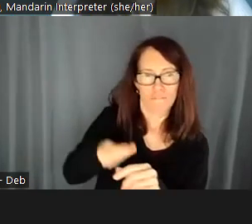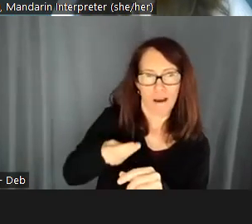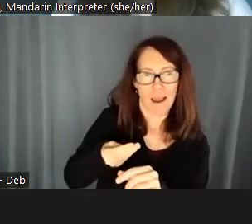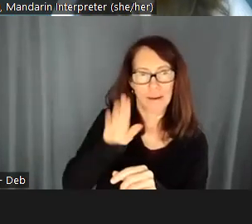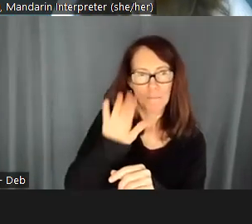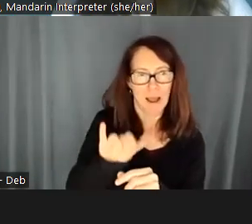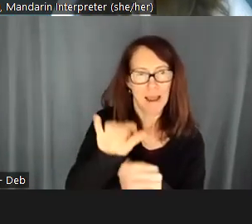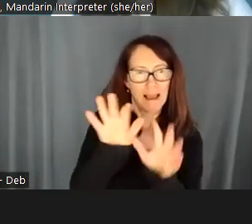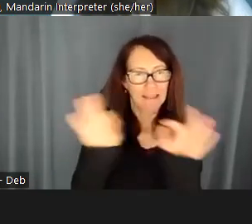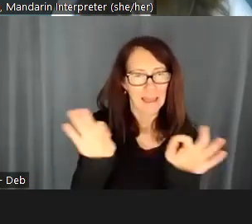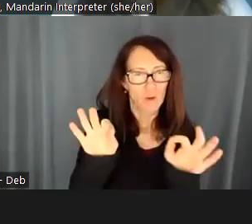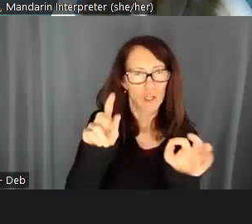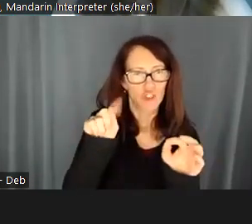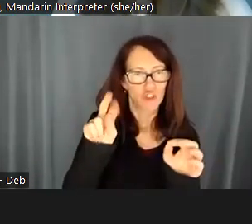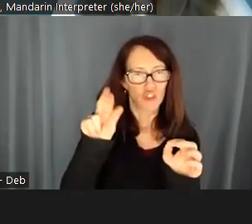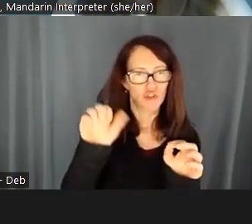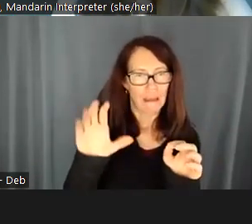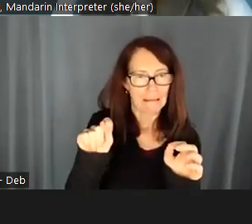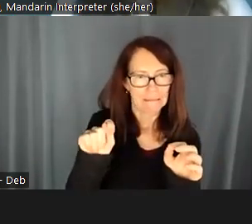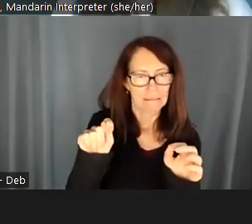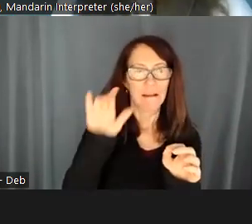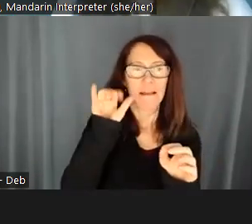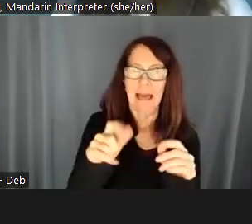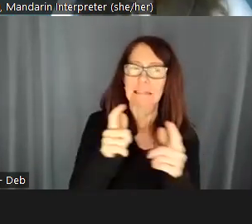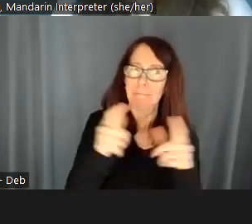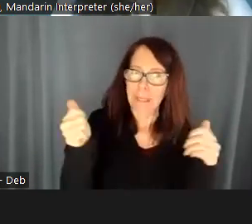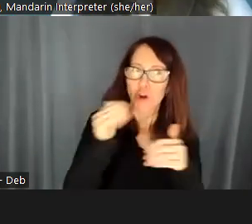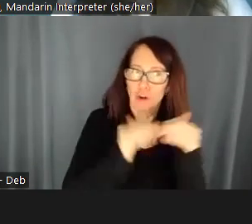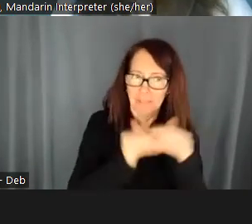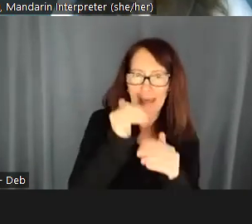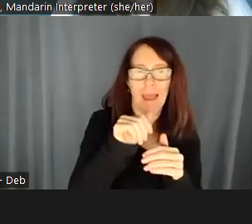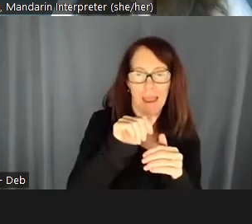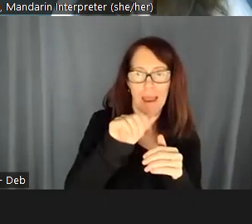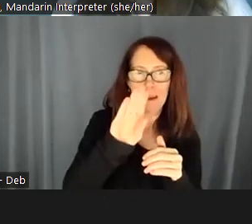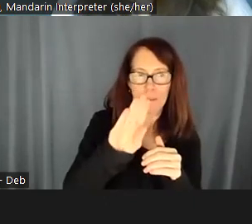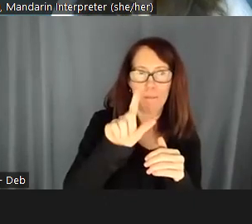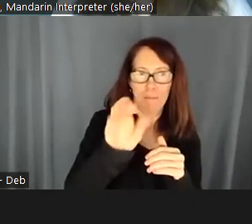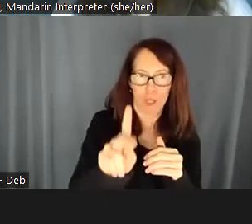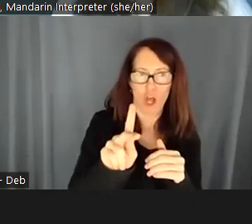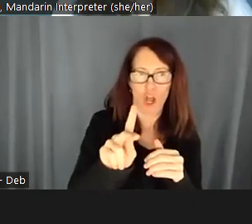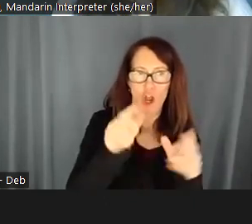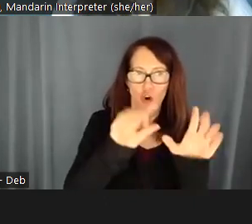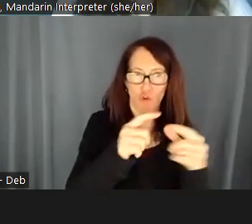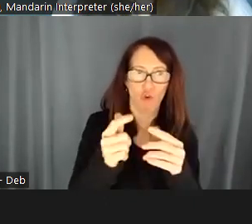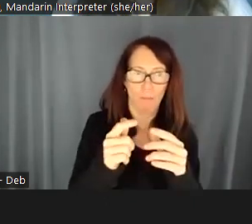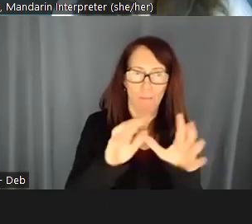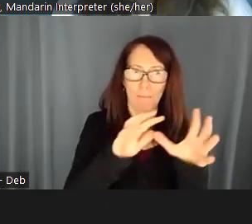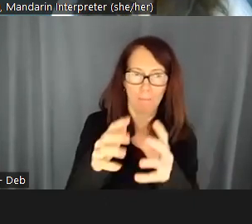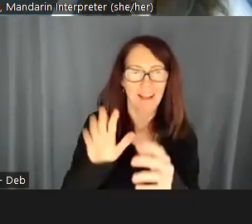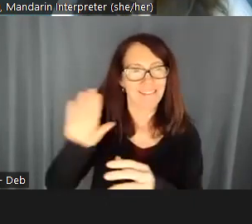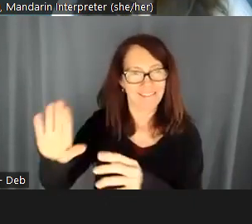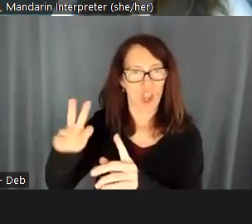which is larger than the block group granularity, which is